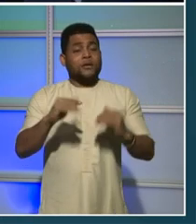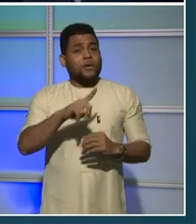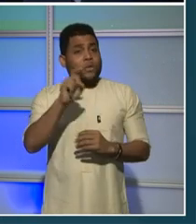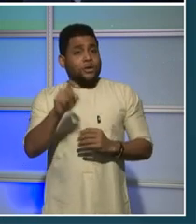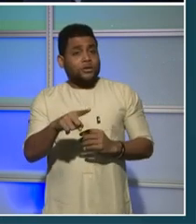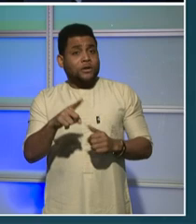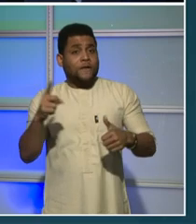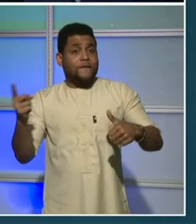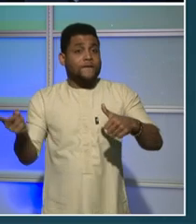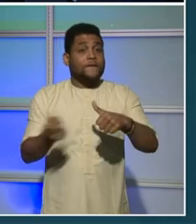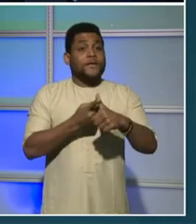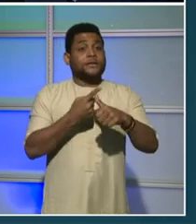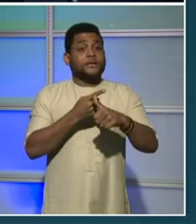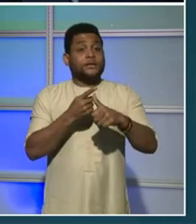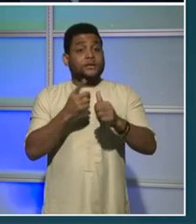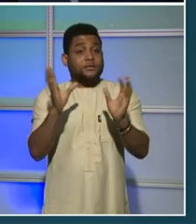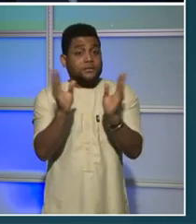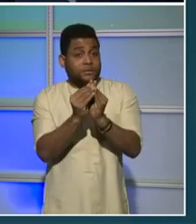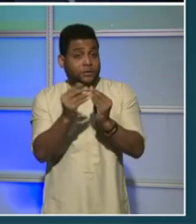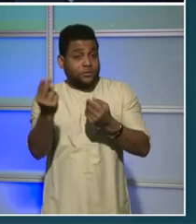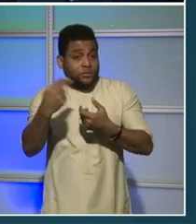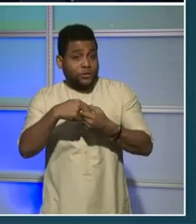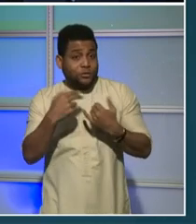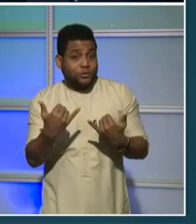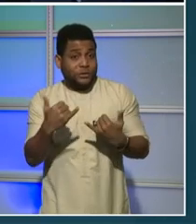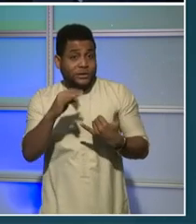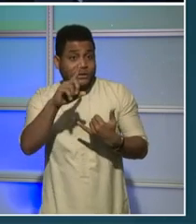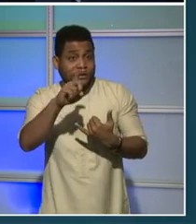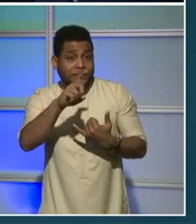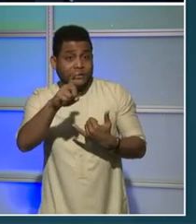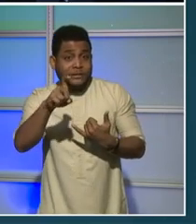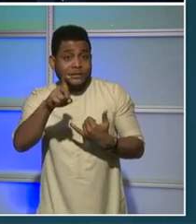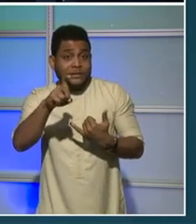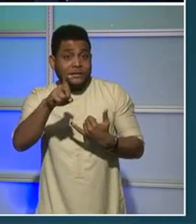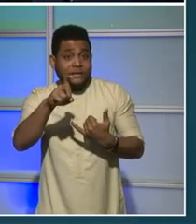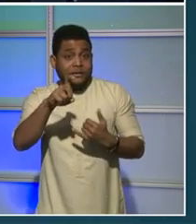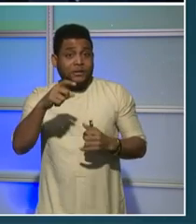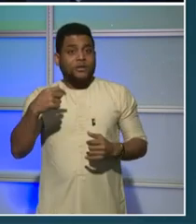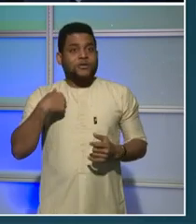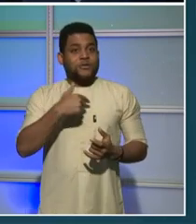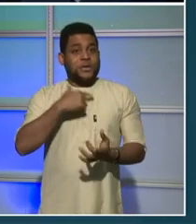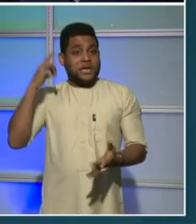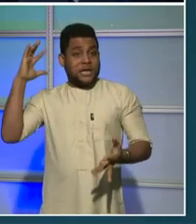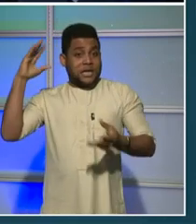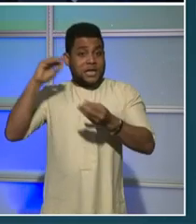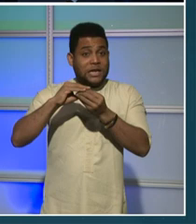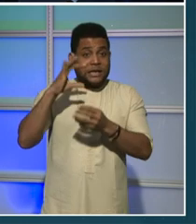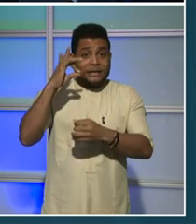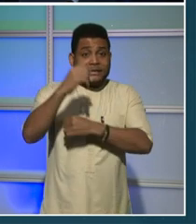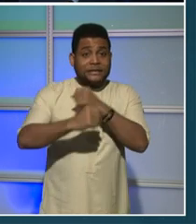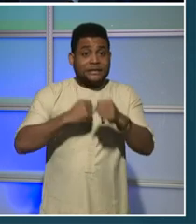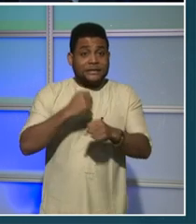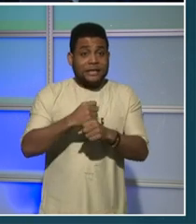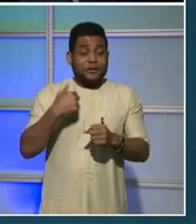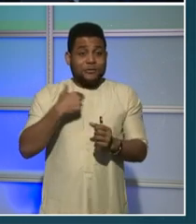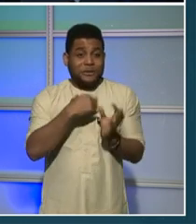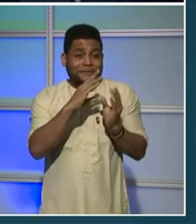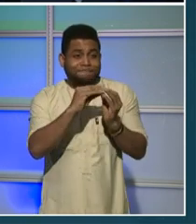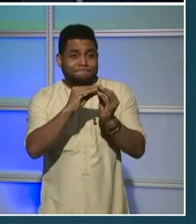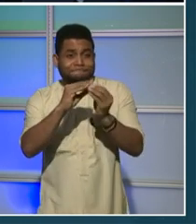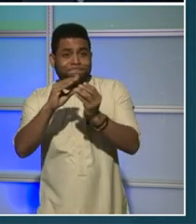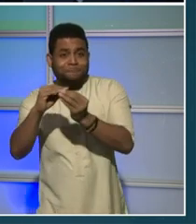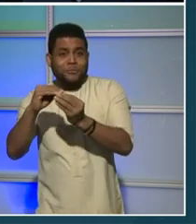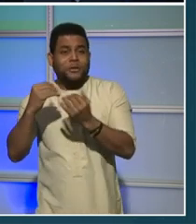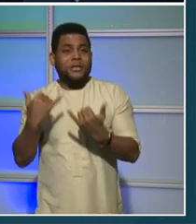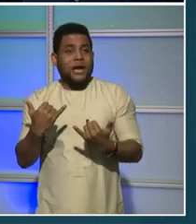forum? You know, we have been holding these for eight years now, which I can't believe it has been eight years of budget engagement forums. And so whether